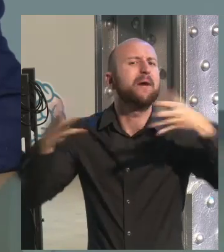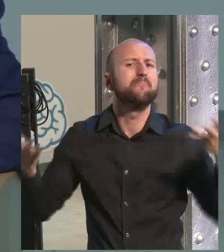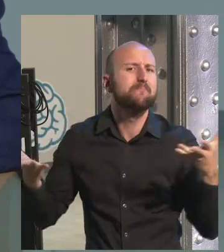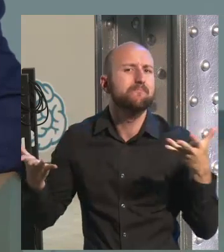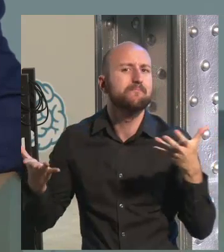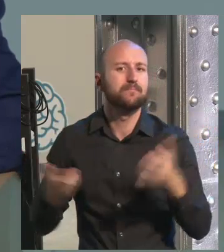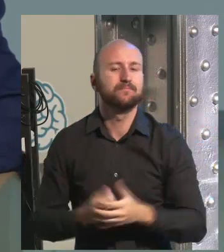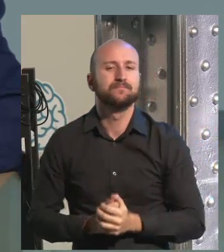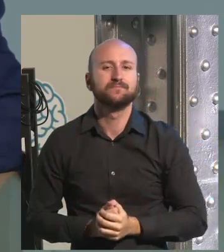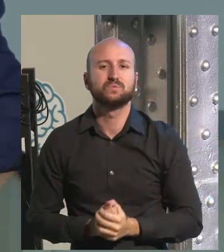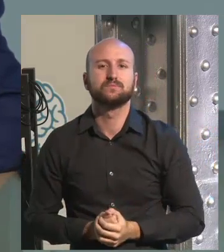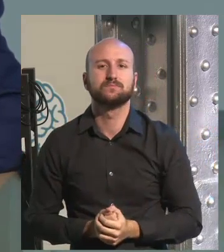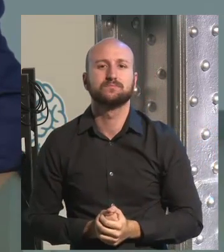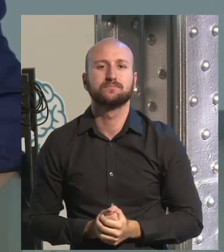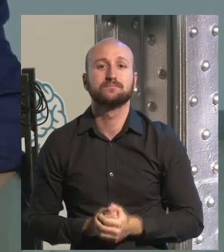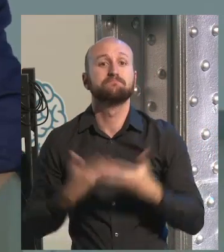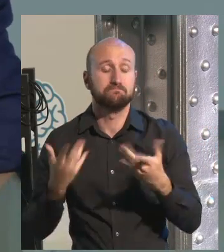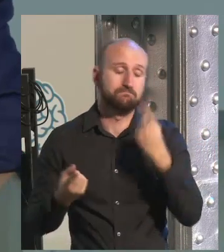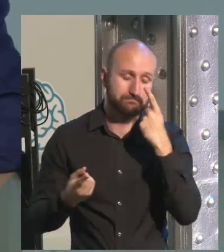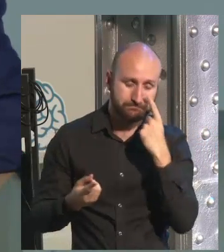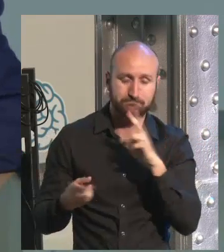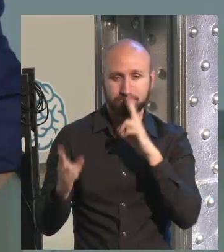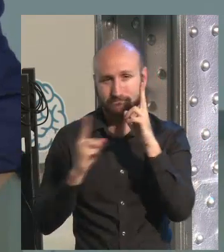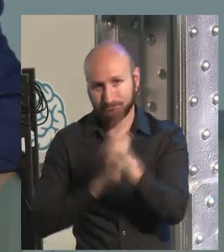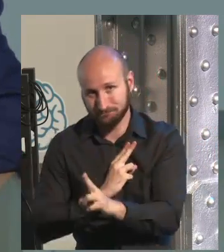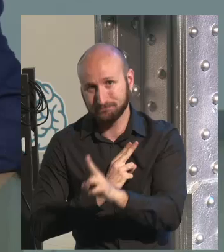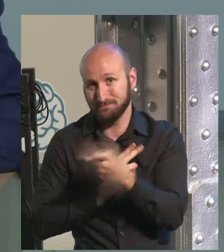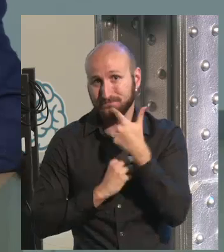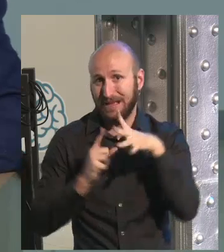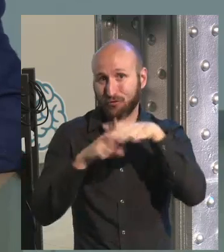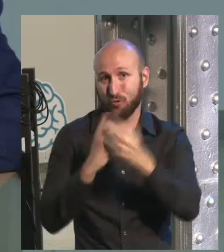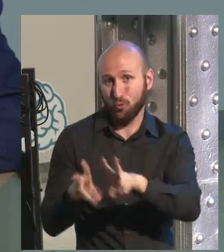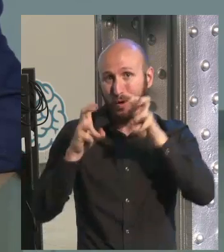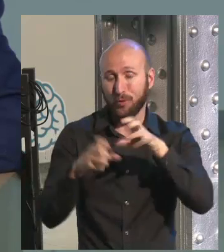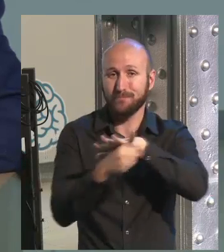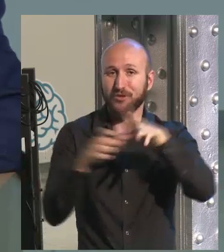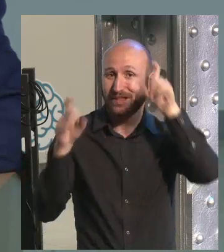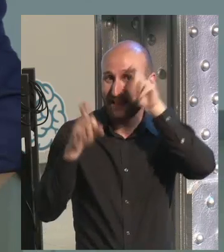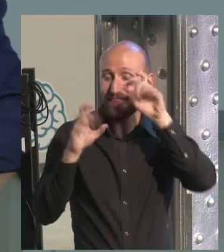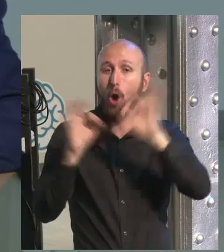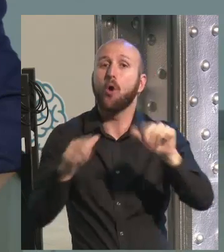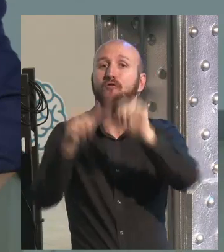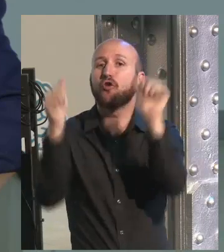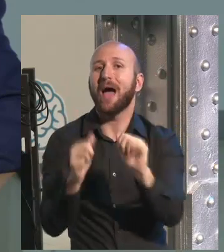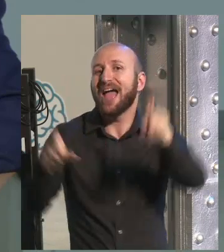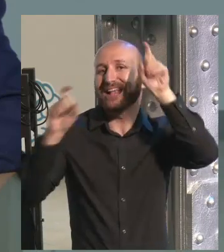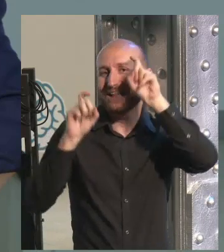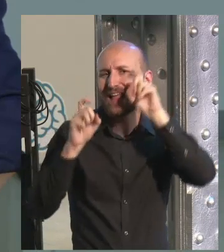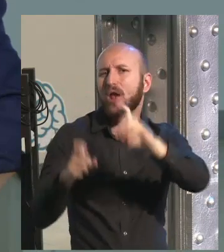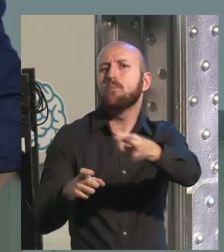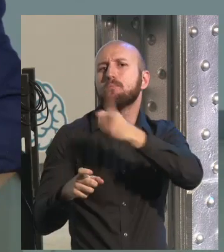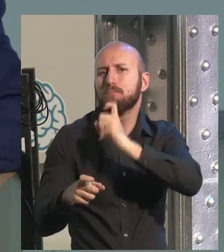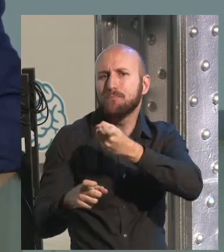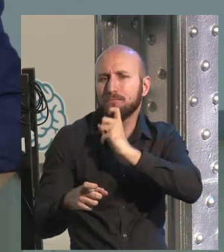is it? What do we talk about? What do we speak about when we talk about neuroeducation? It's a new perspective of